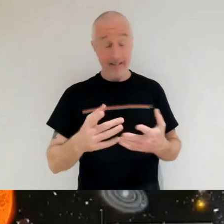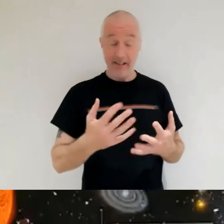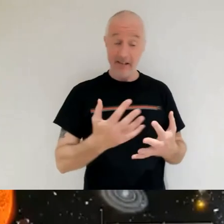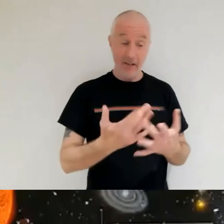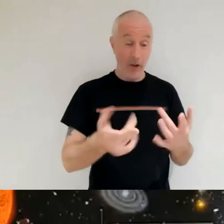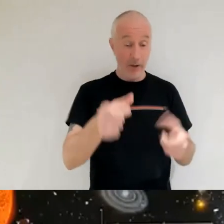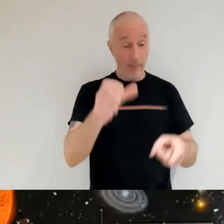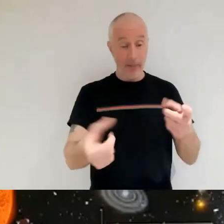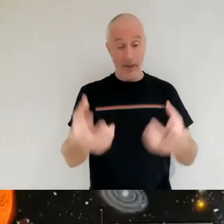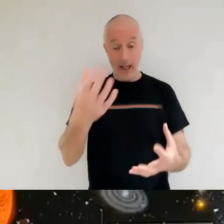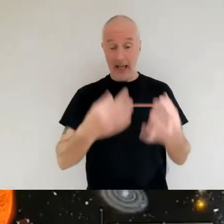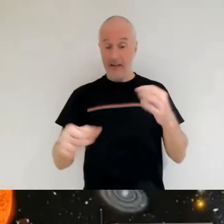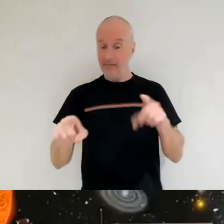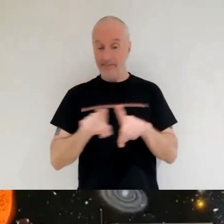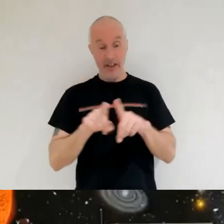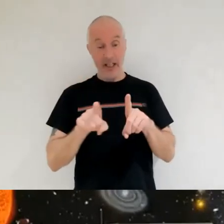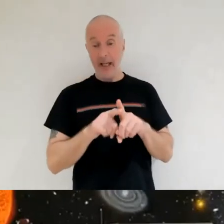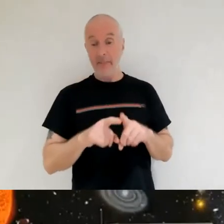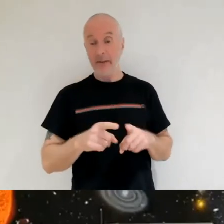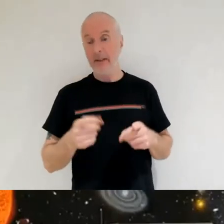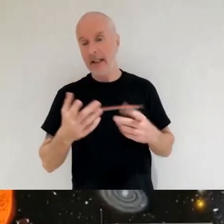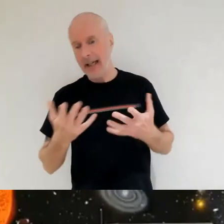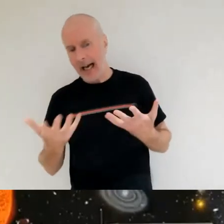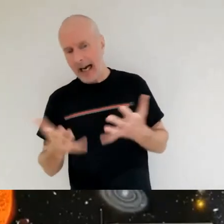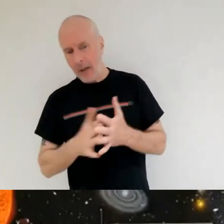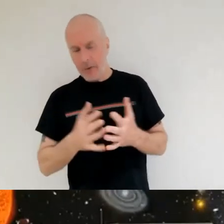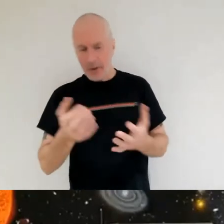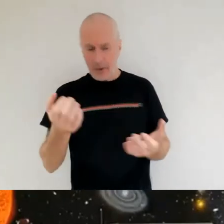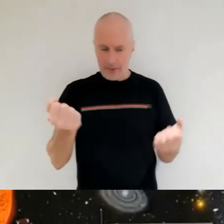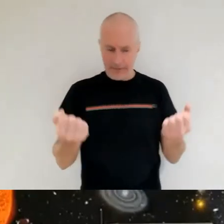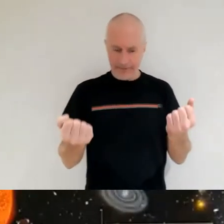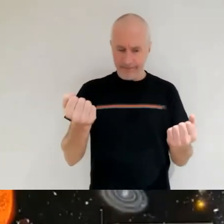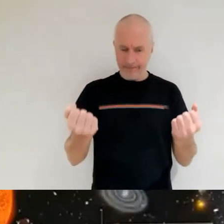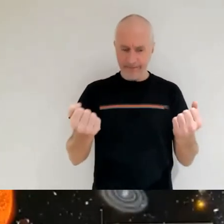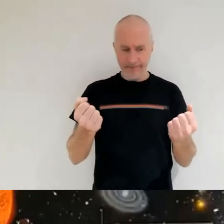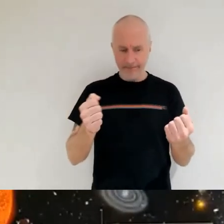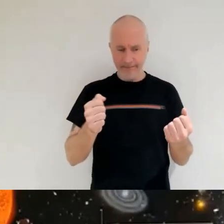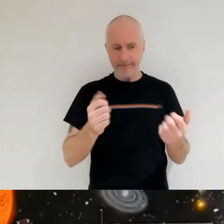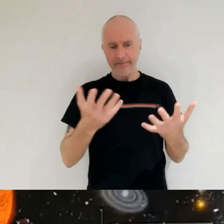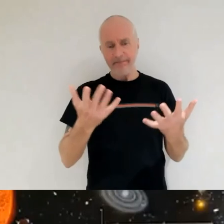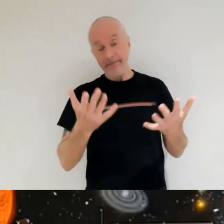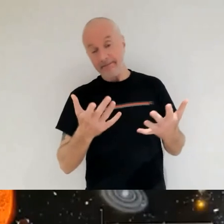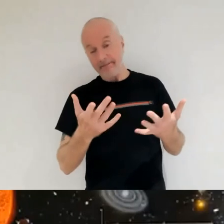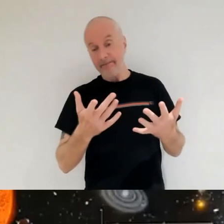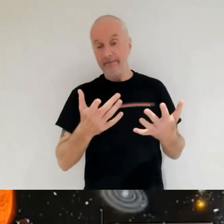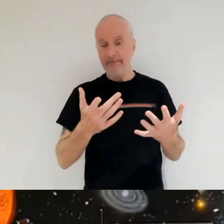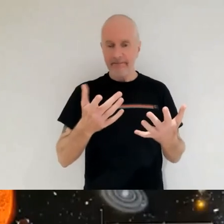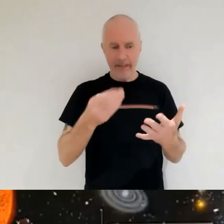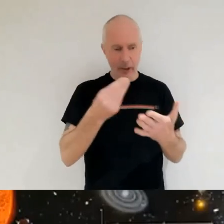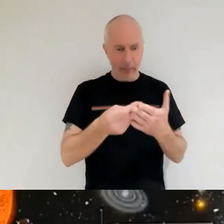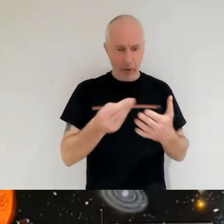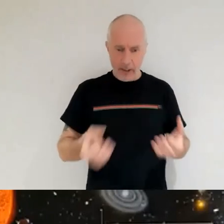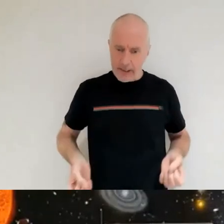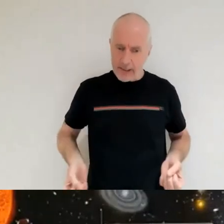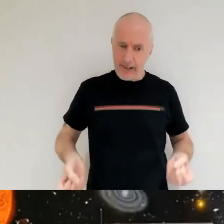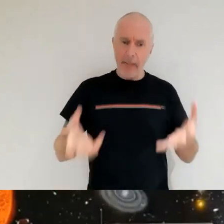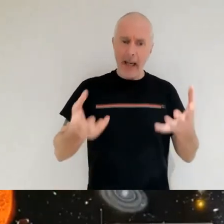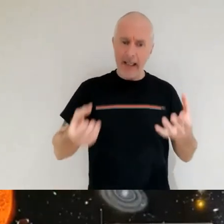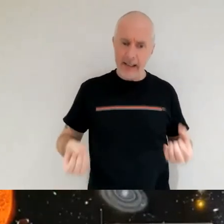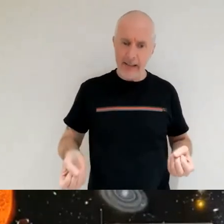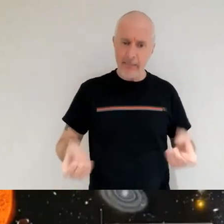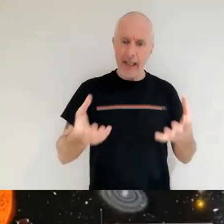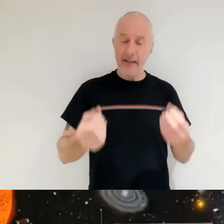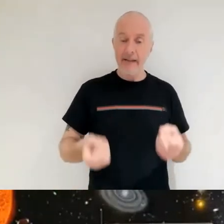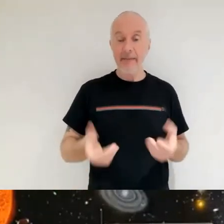time in order to justify the money that gets spent on these kind of projects you have to look at the big picture not just in terms